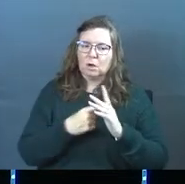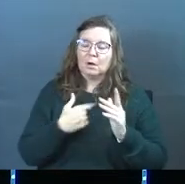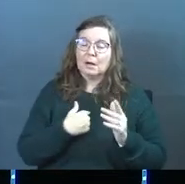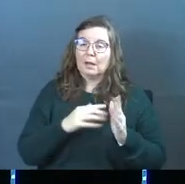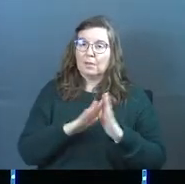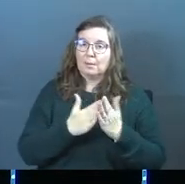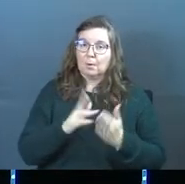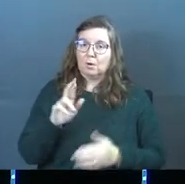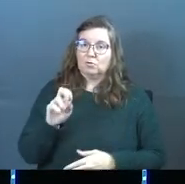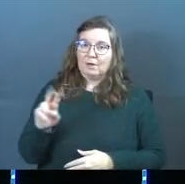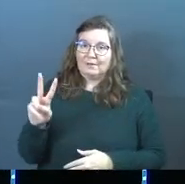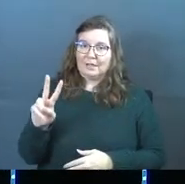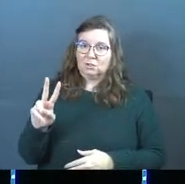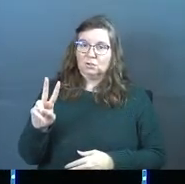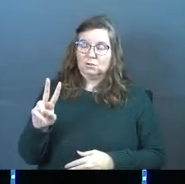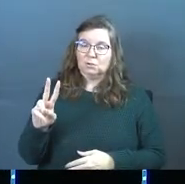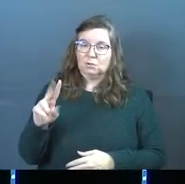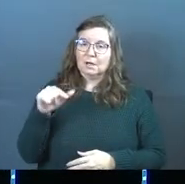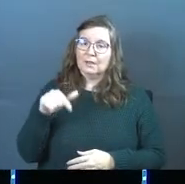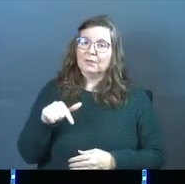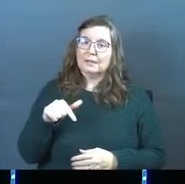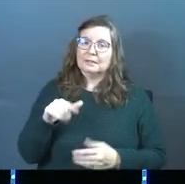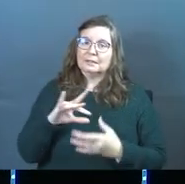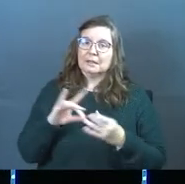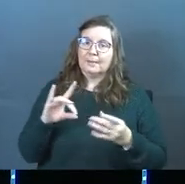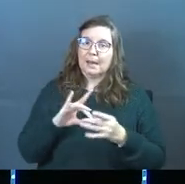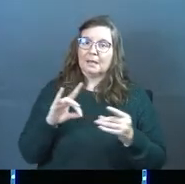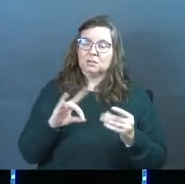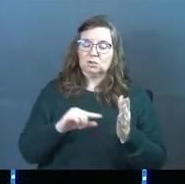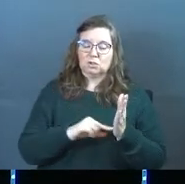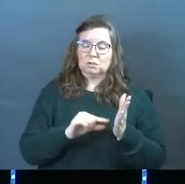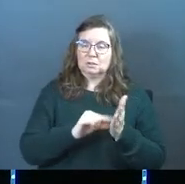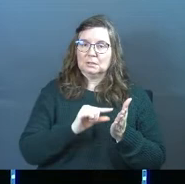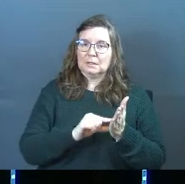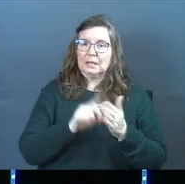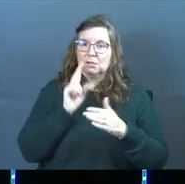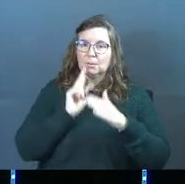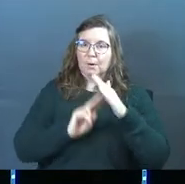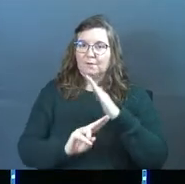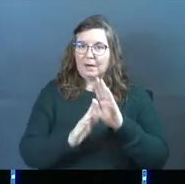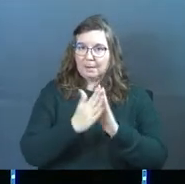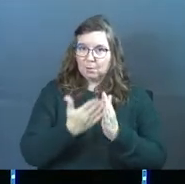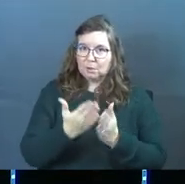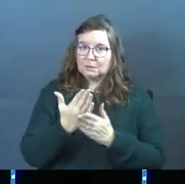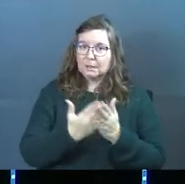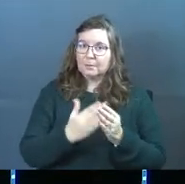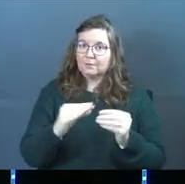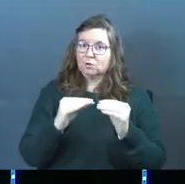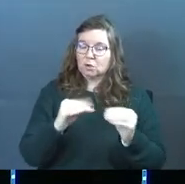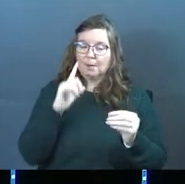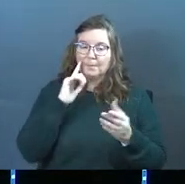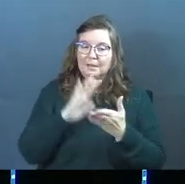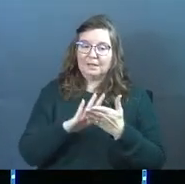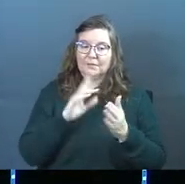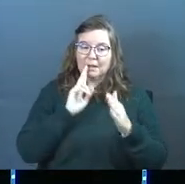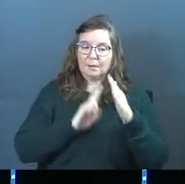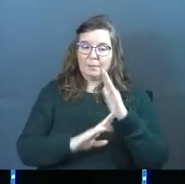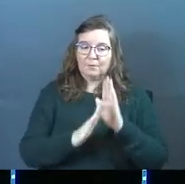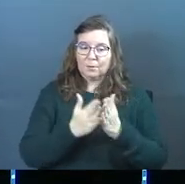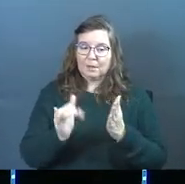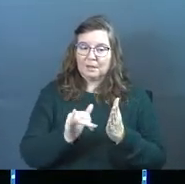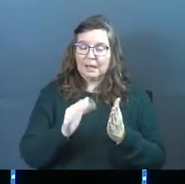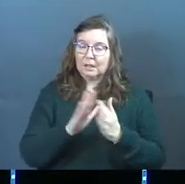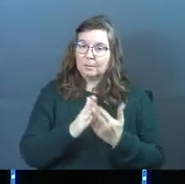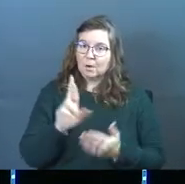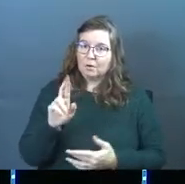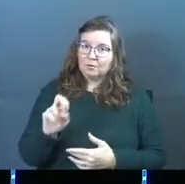off on the book of Revelation. And this is a passage. This is a prophetic book. And some of you have been taught to believe that a prophetic book